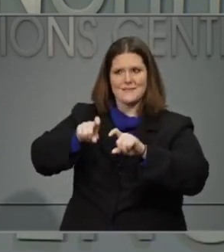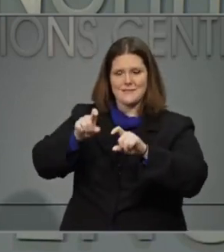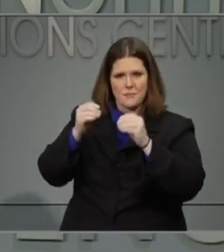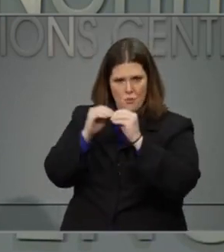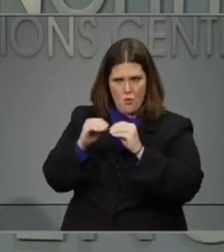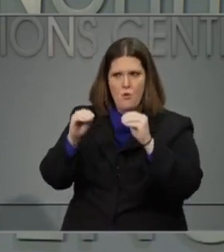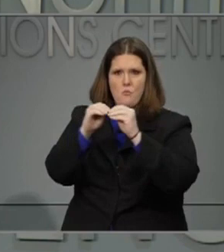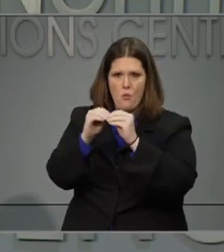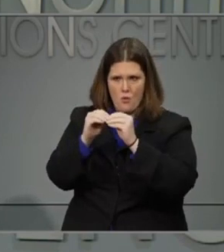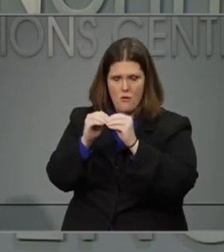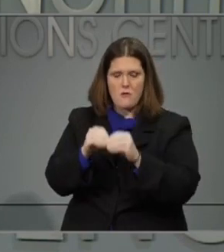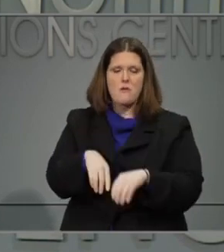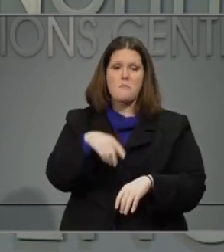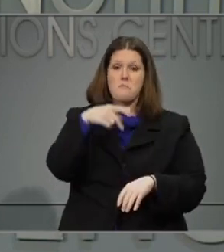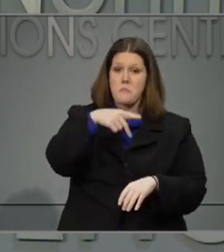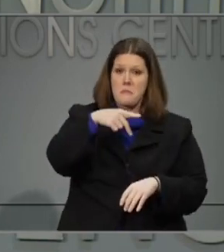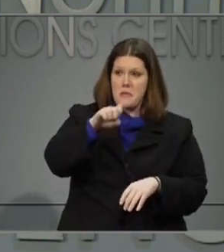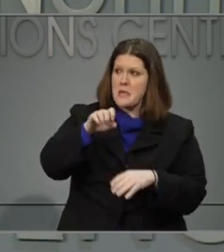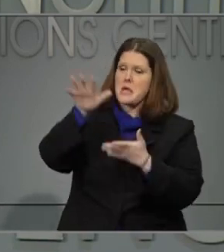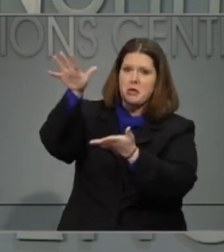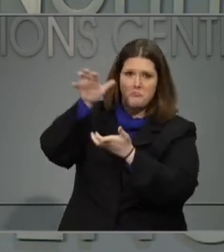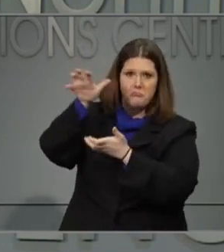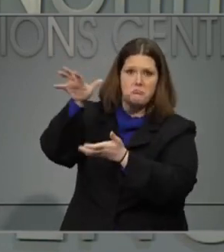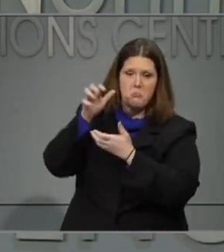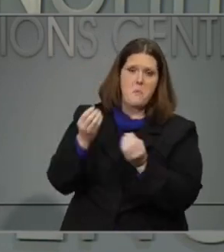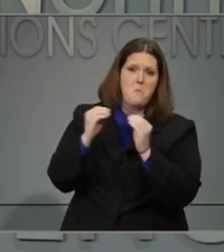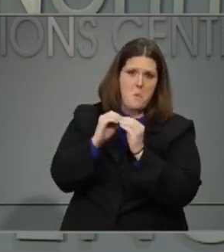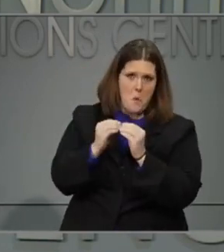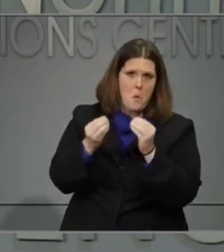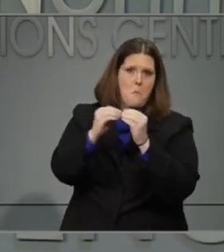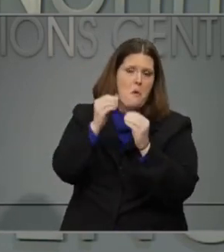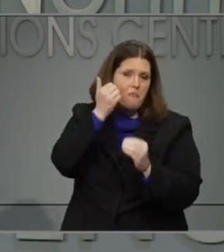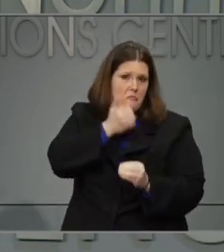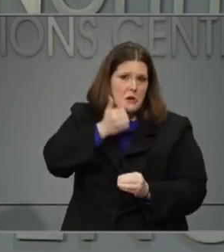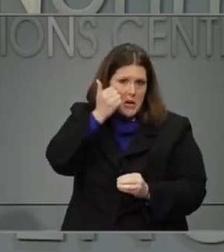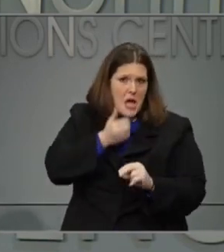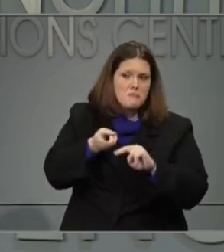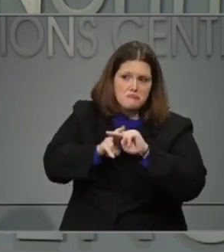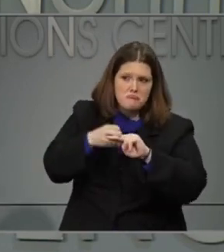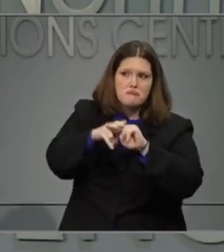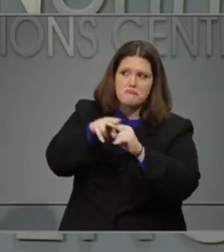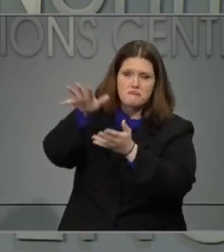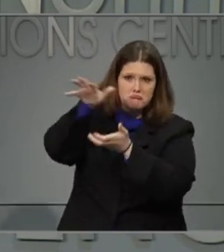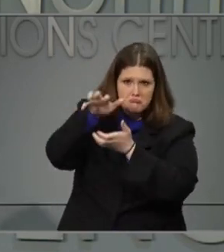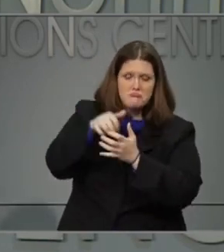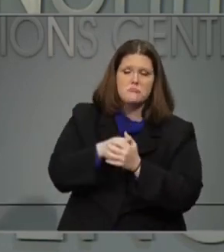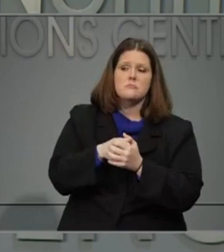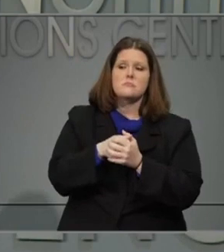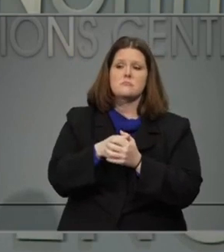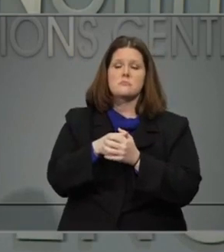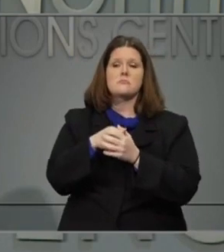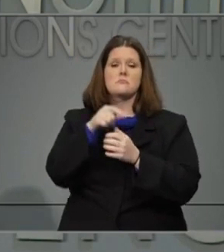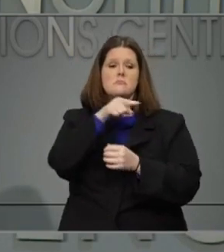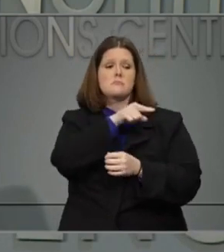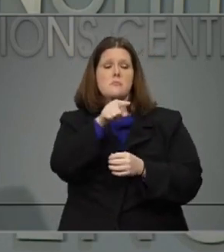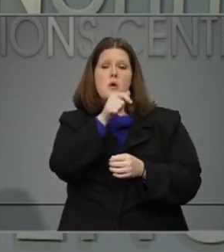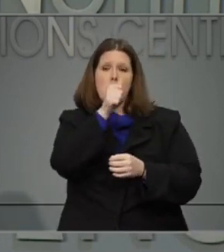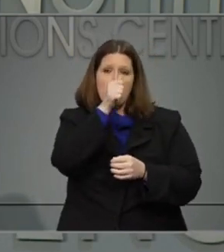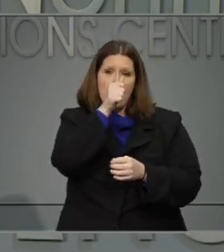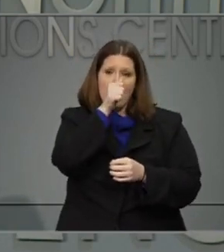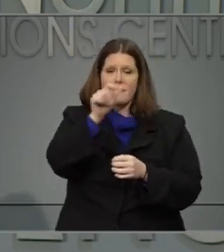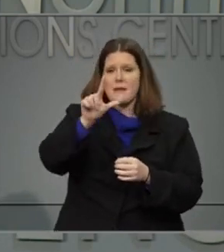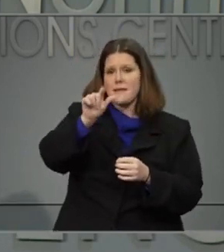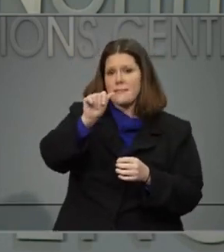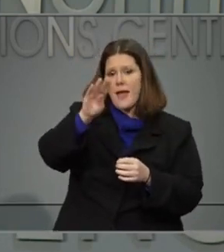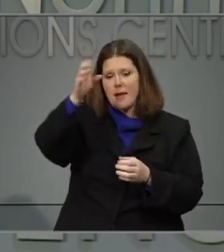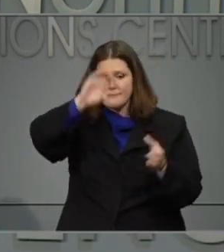more and more personal protective equipment, getting more testing capacity with our private labs.